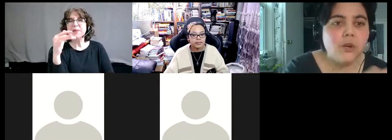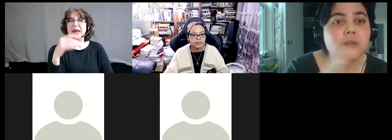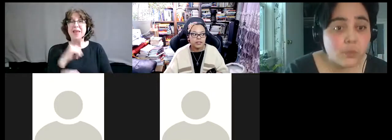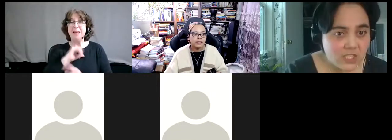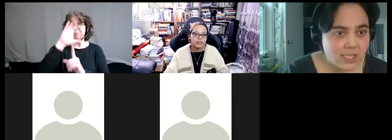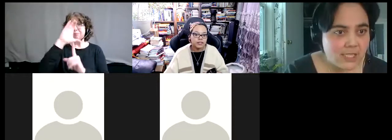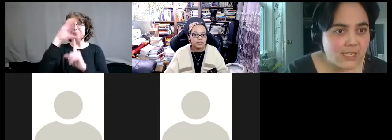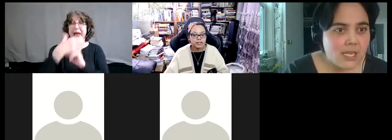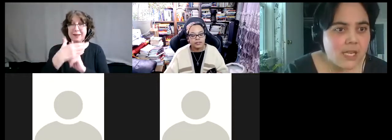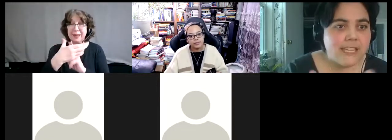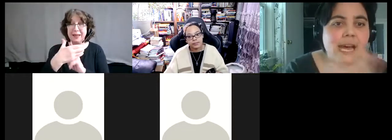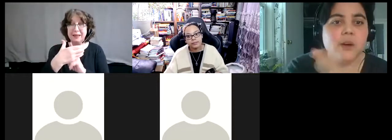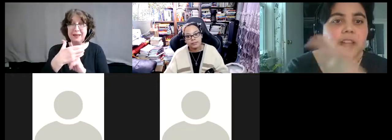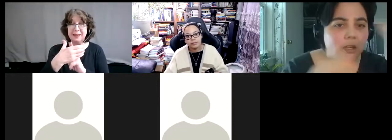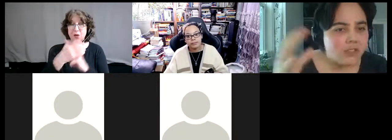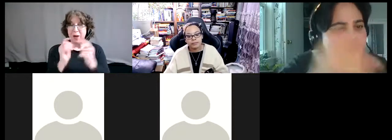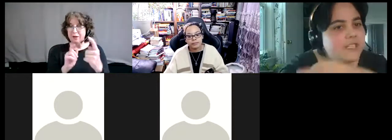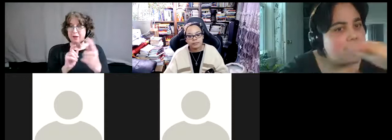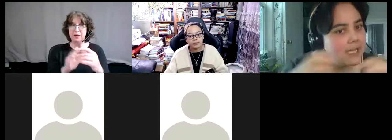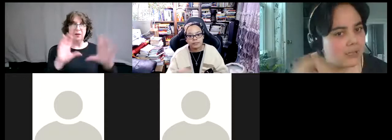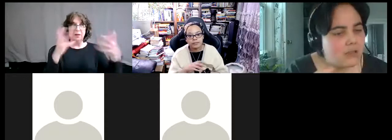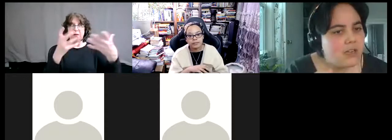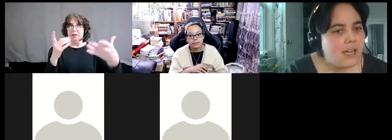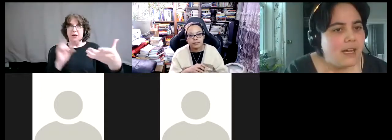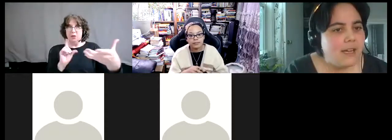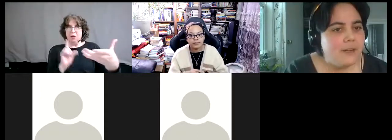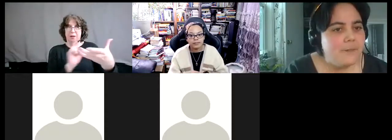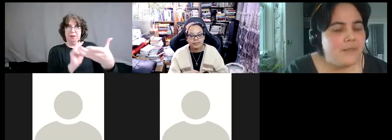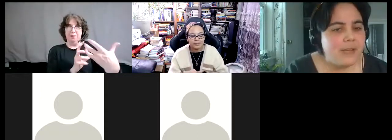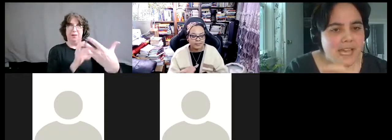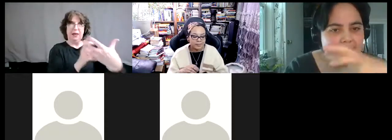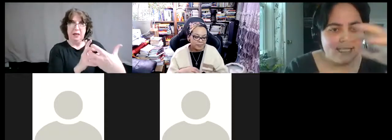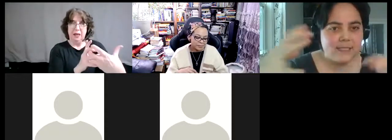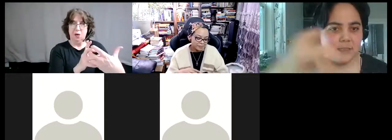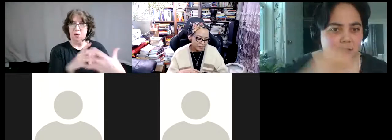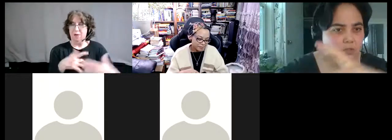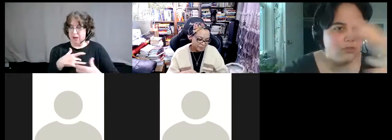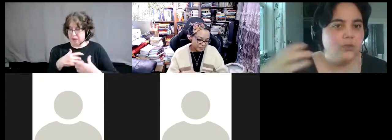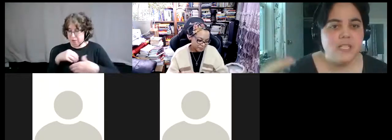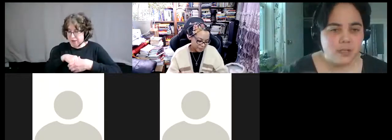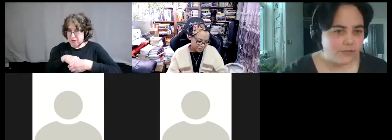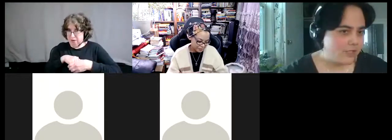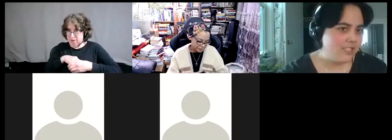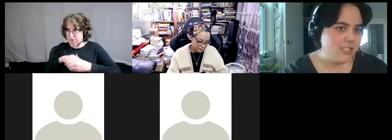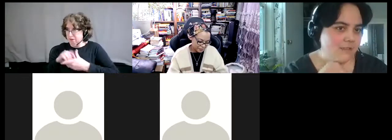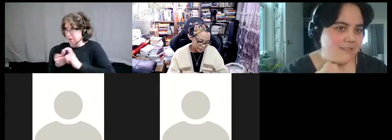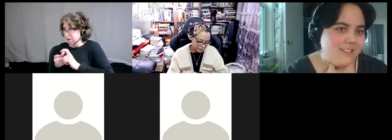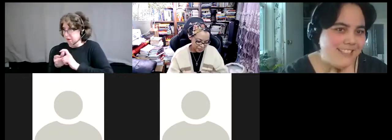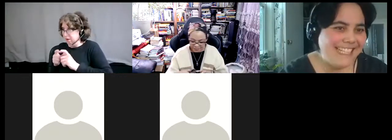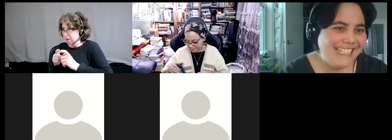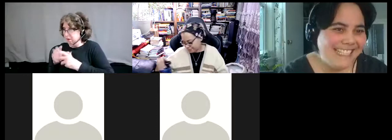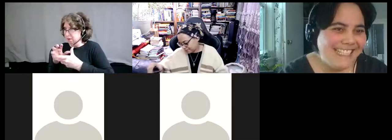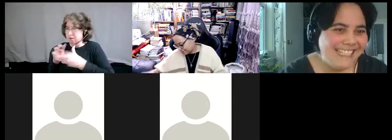or code switching, like how that all sort of fits together and adds to this conversation.